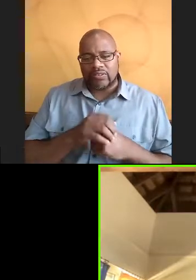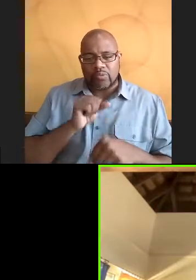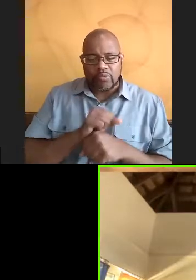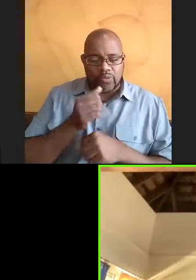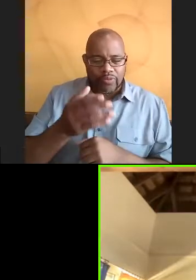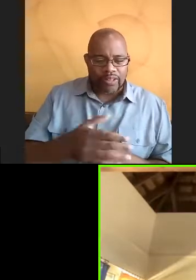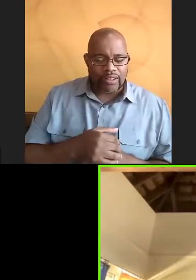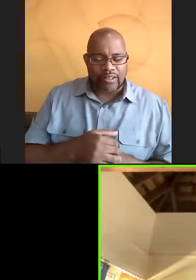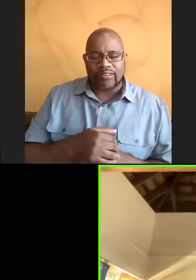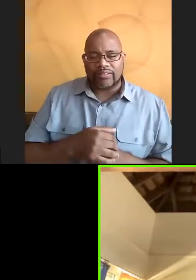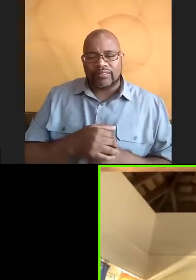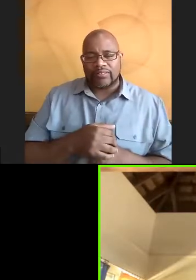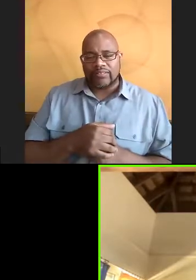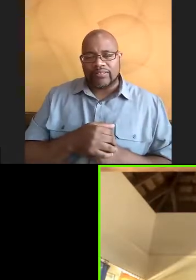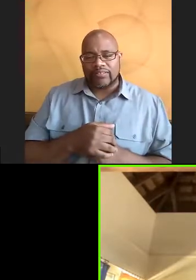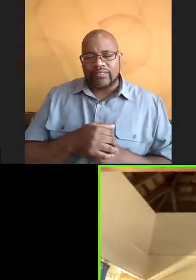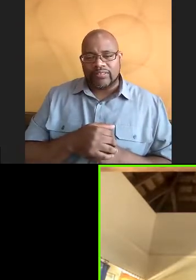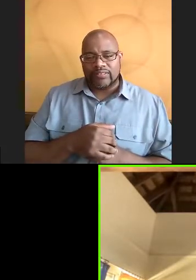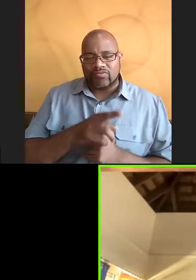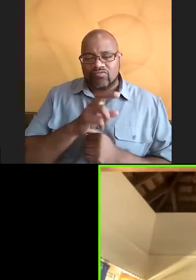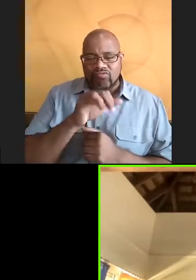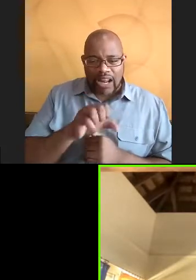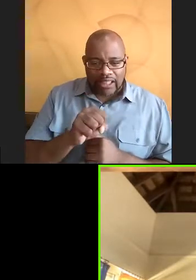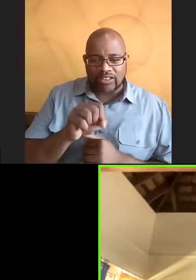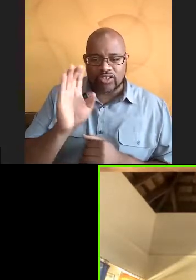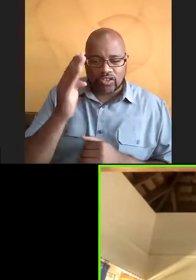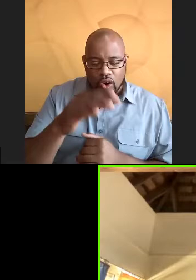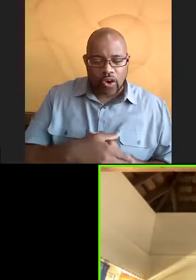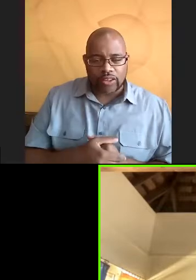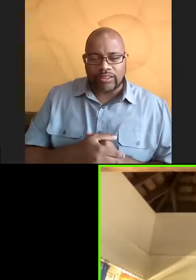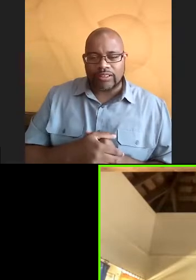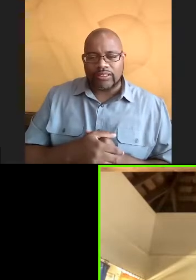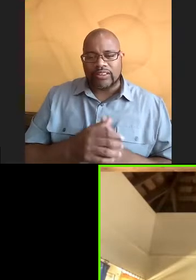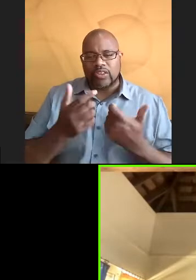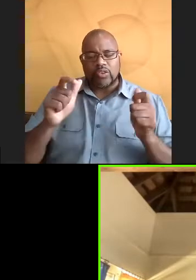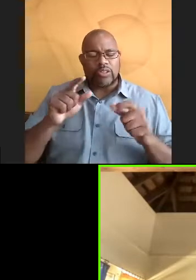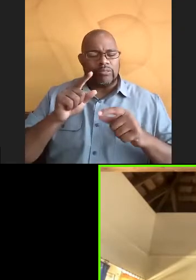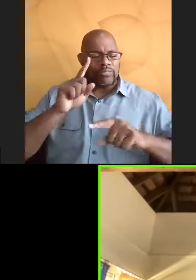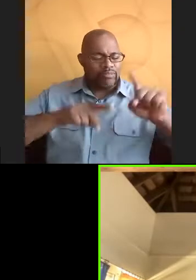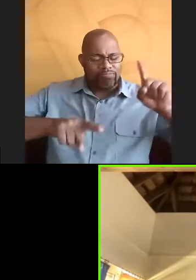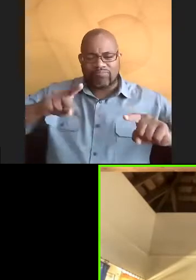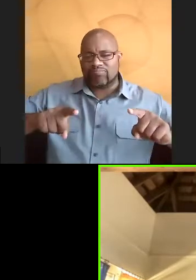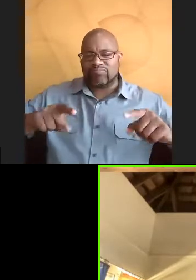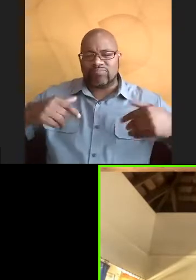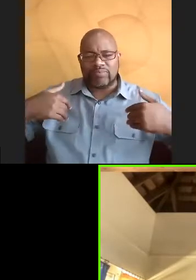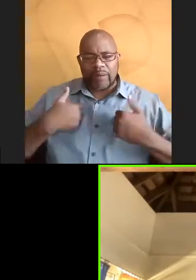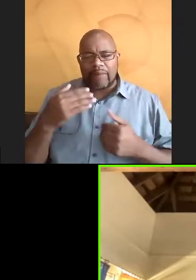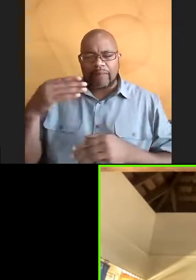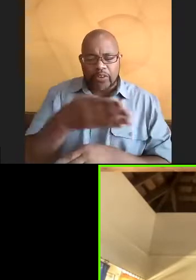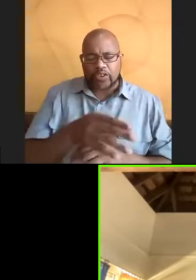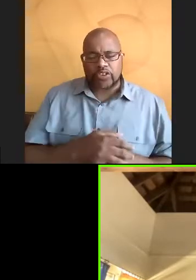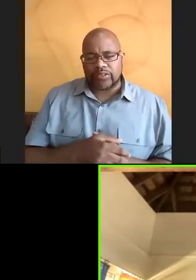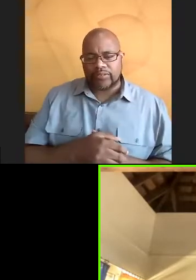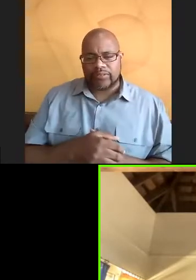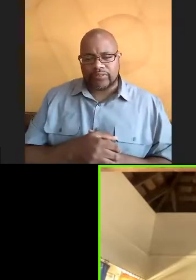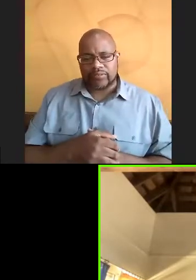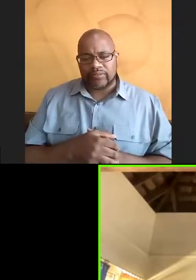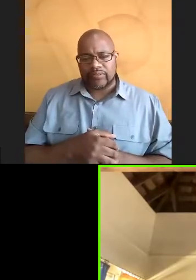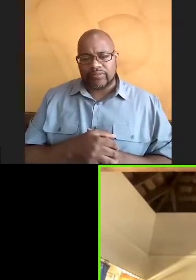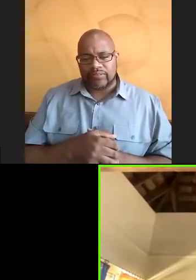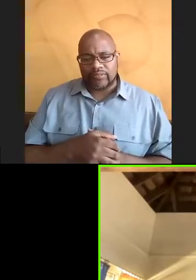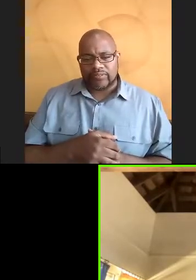sharks and we caught these rays. And it was just amazing, like, to be able to, you know,